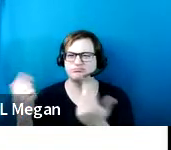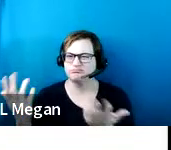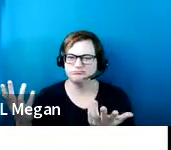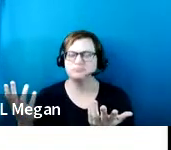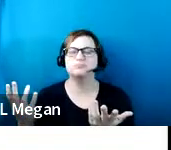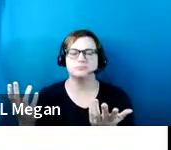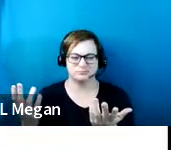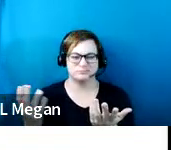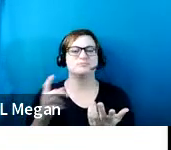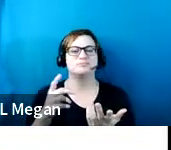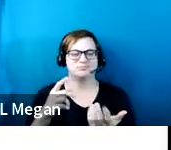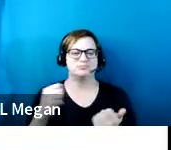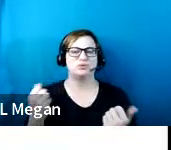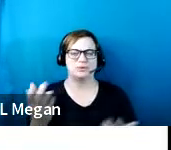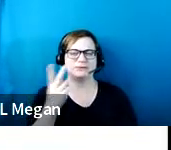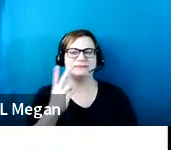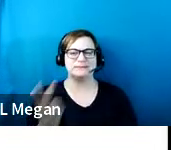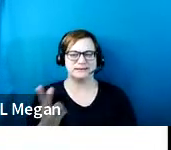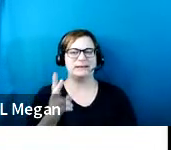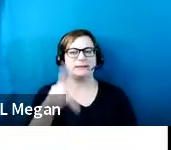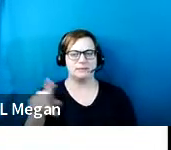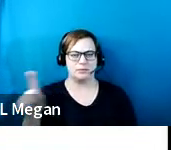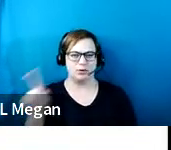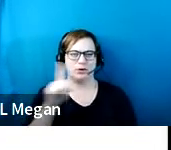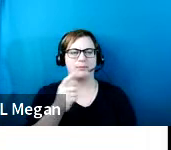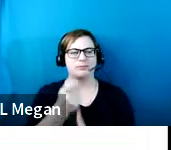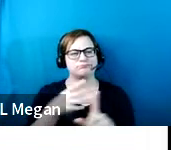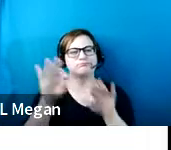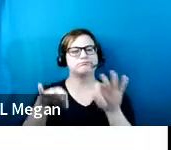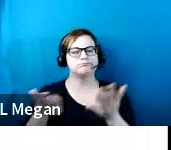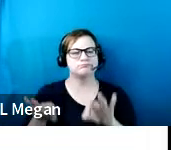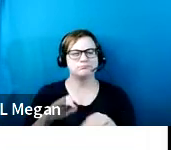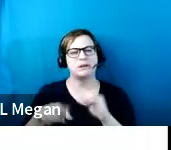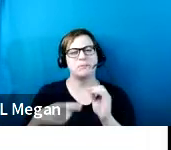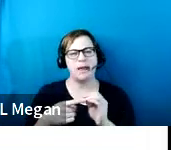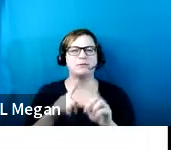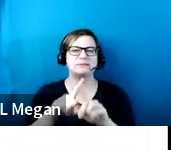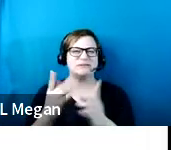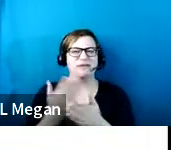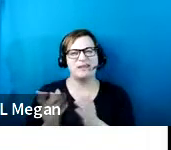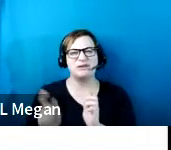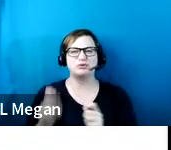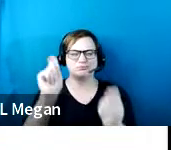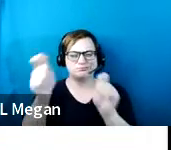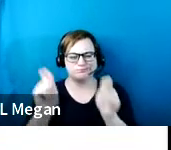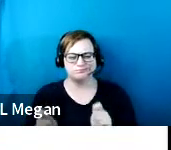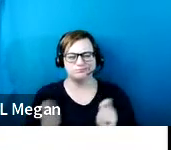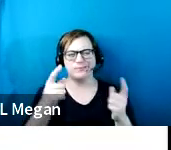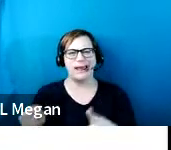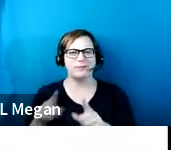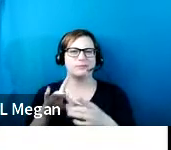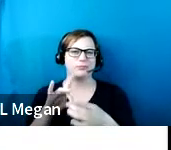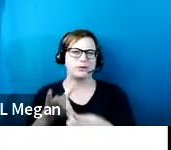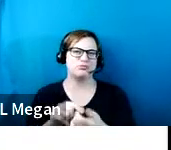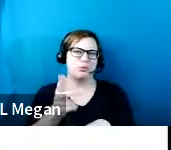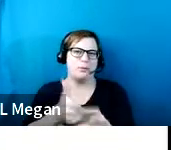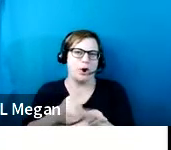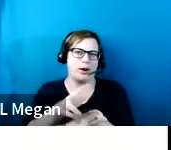it talks about some of the alteration characteristics that could be found in a parking facility. And